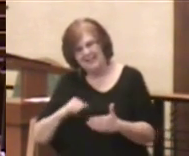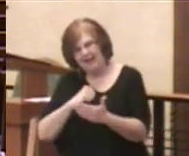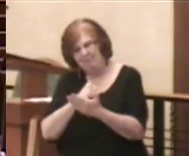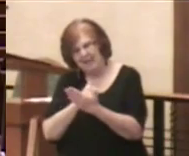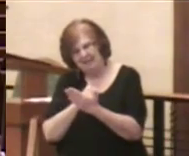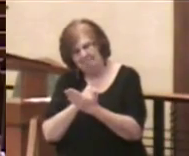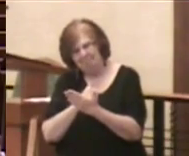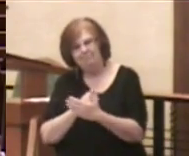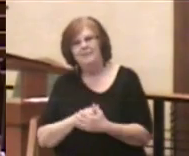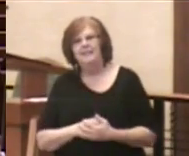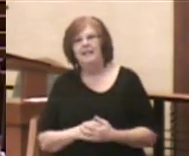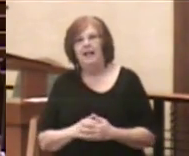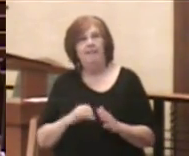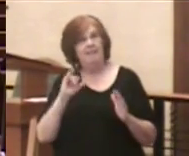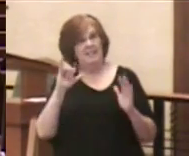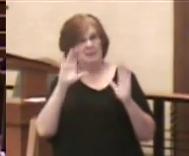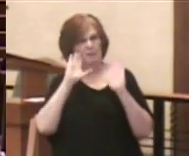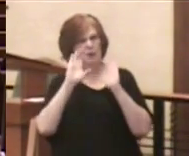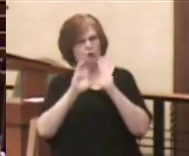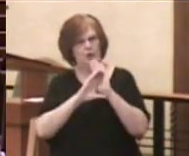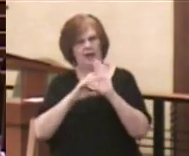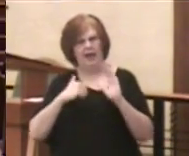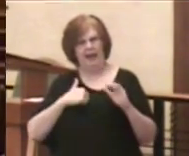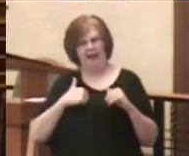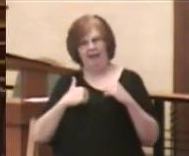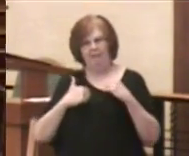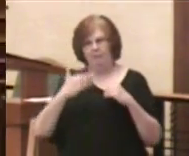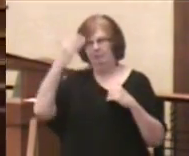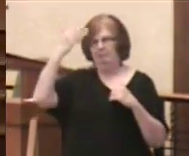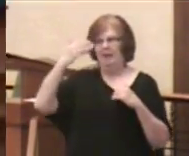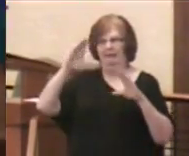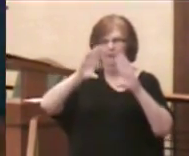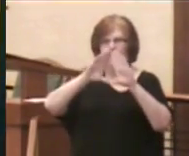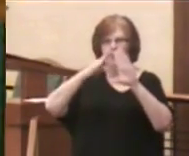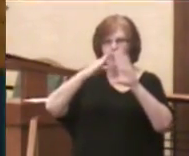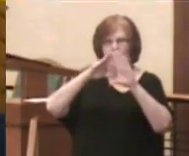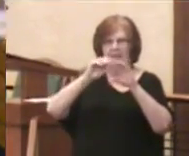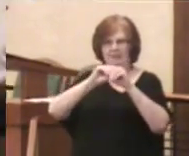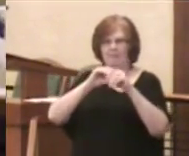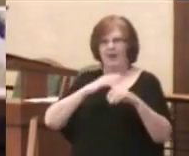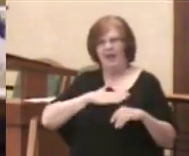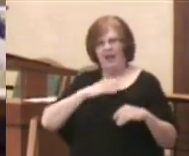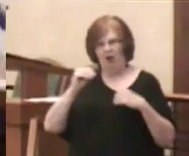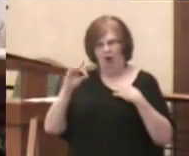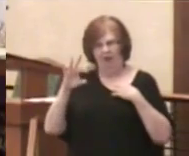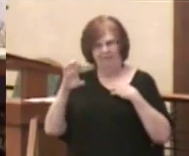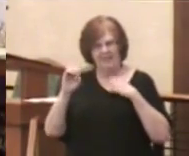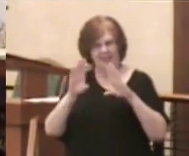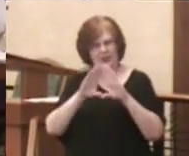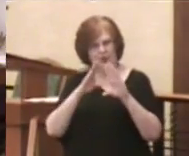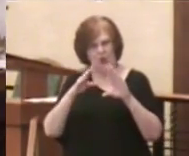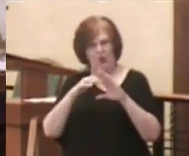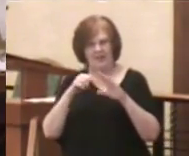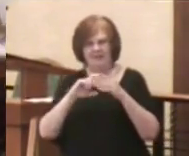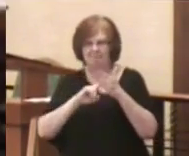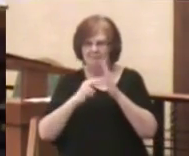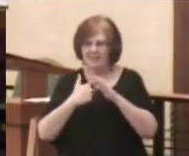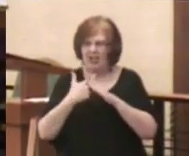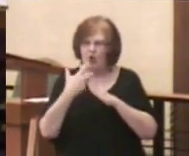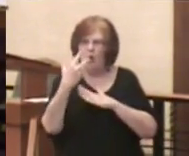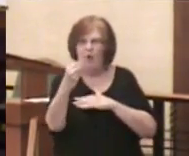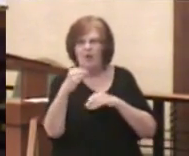I have this picture hanging above the door, the interior of my office, the door that takes me out into